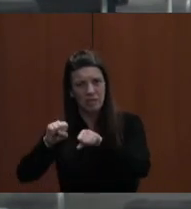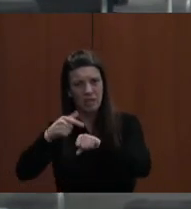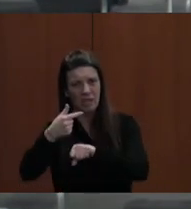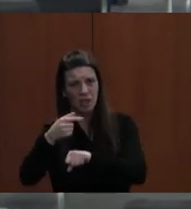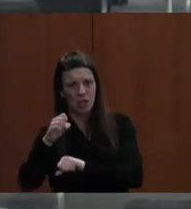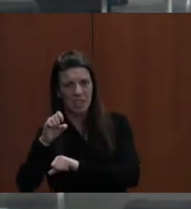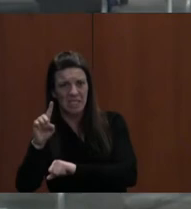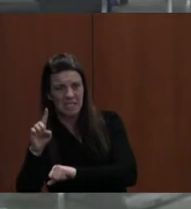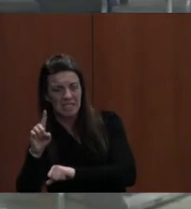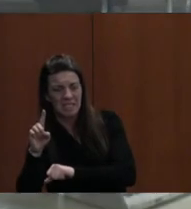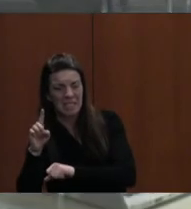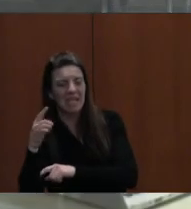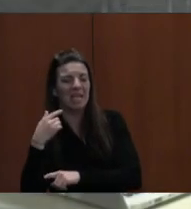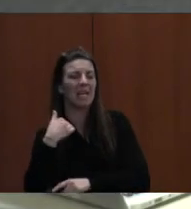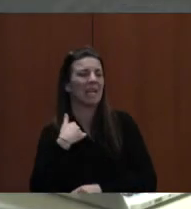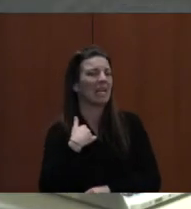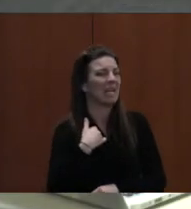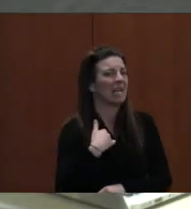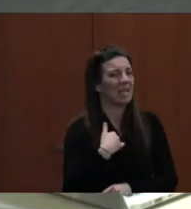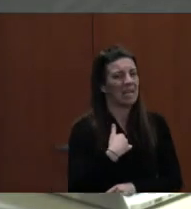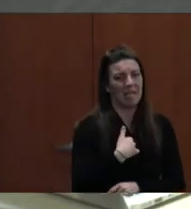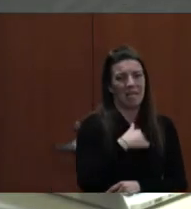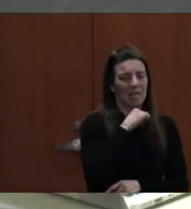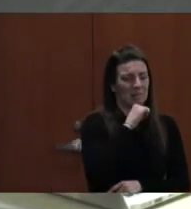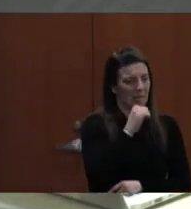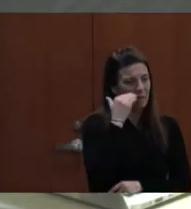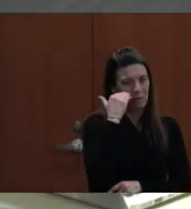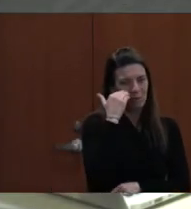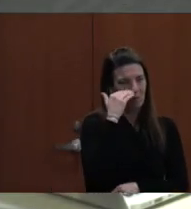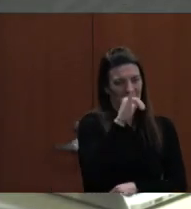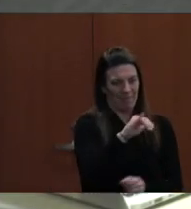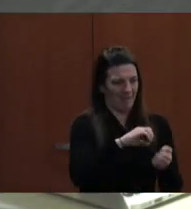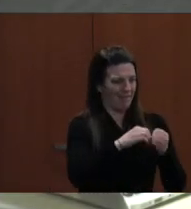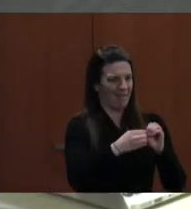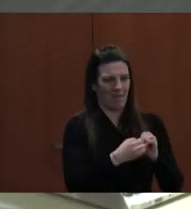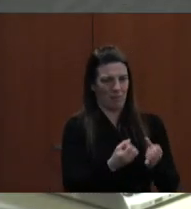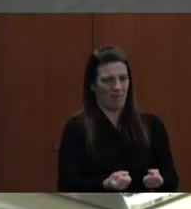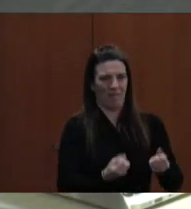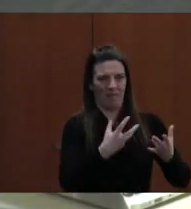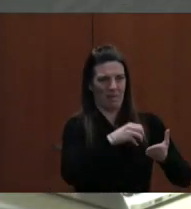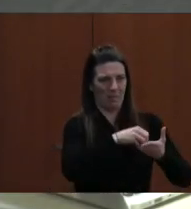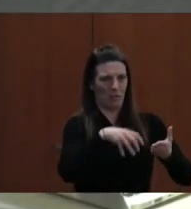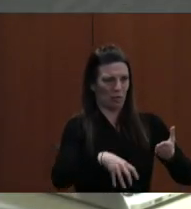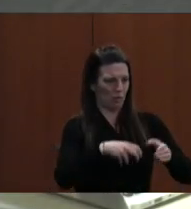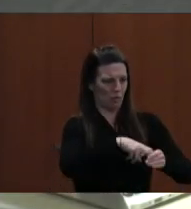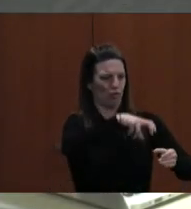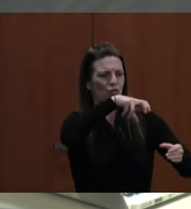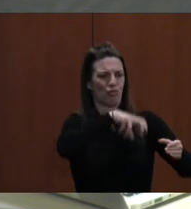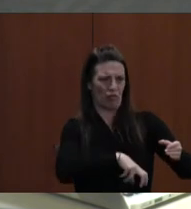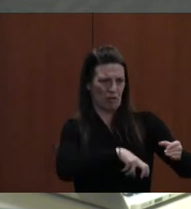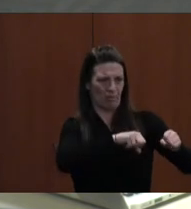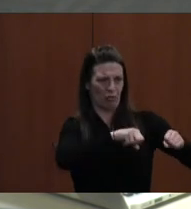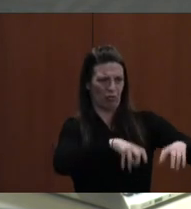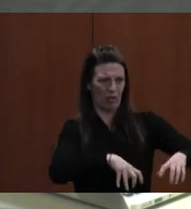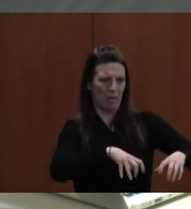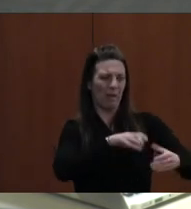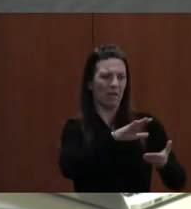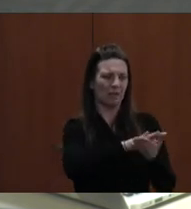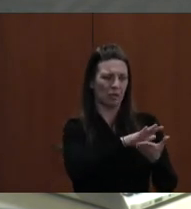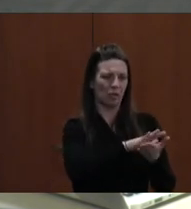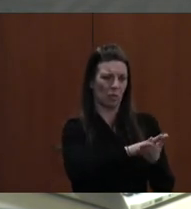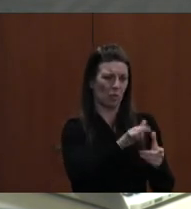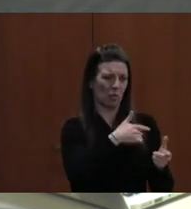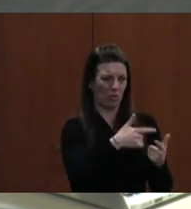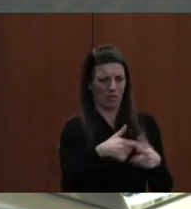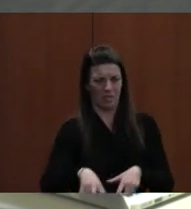I'm not aware of a firm number that I can give you. We certainly could follow up with some of our partners to see